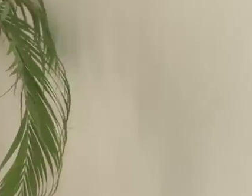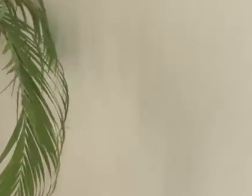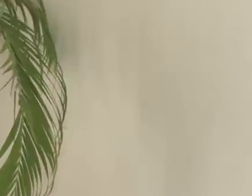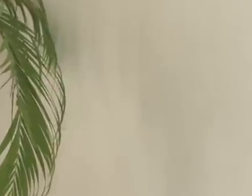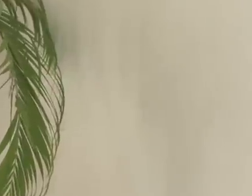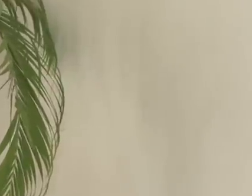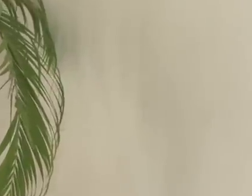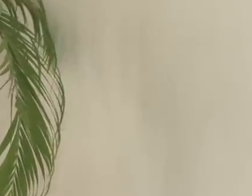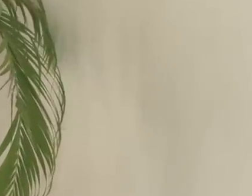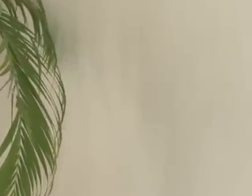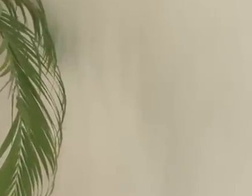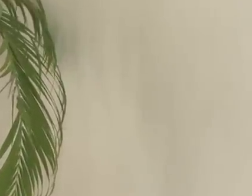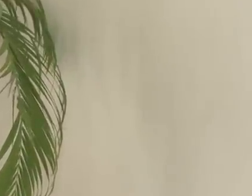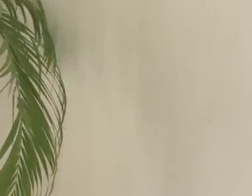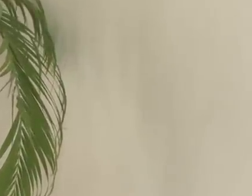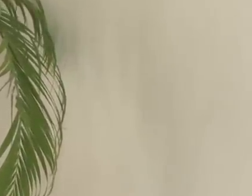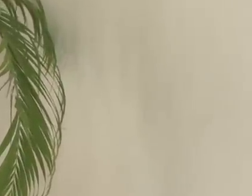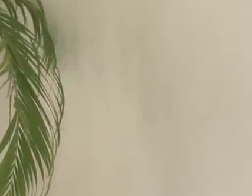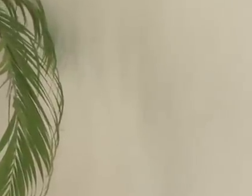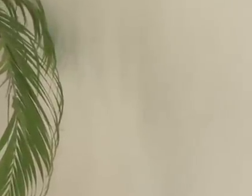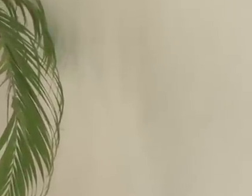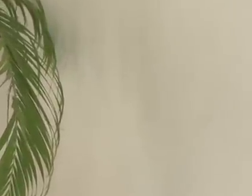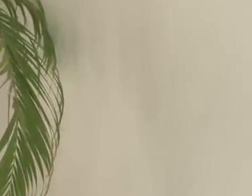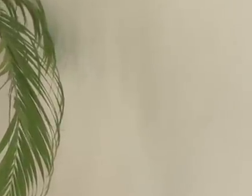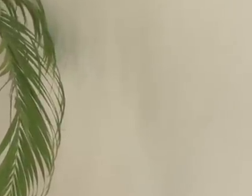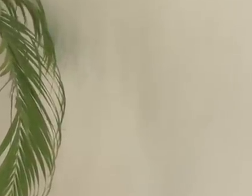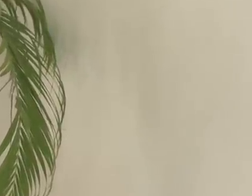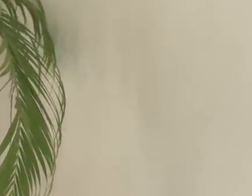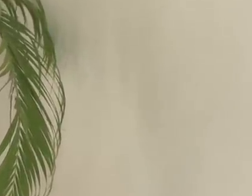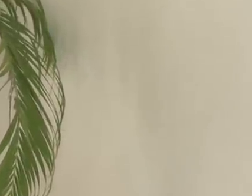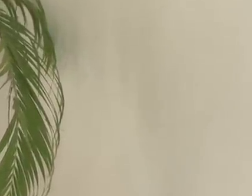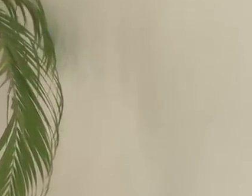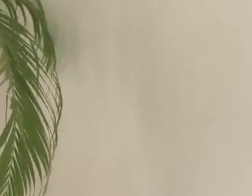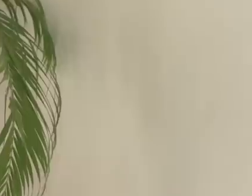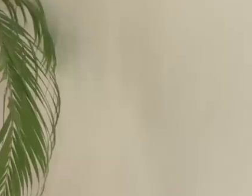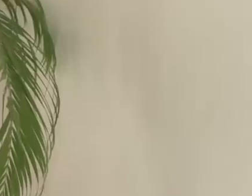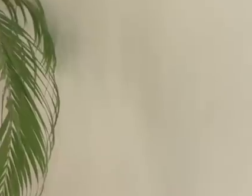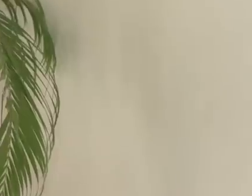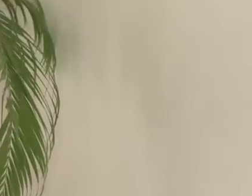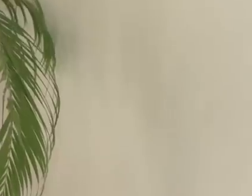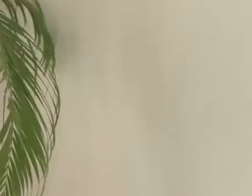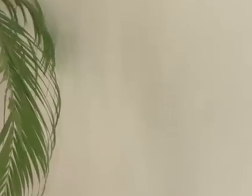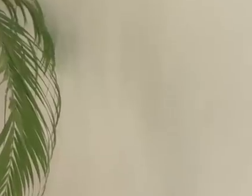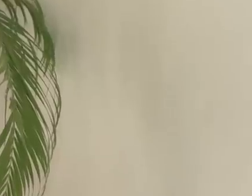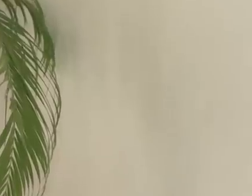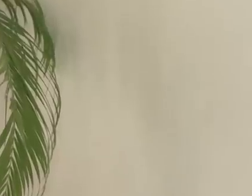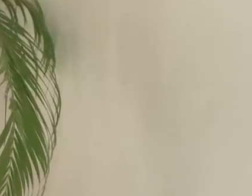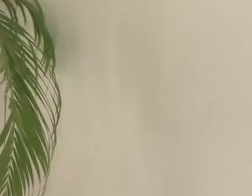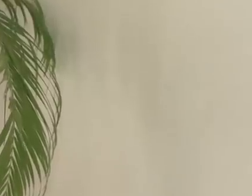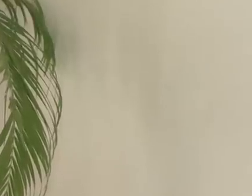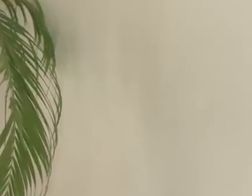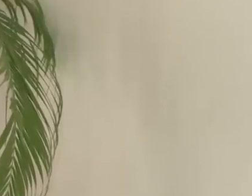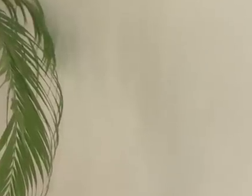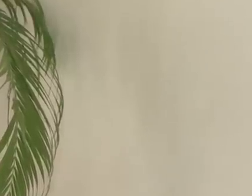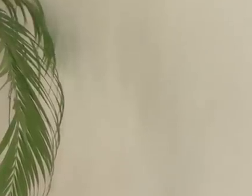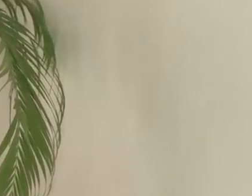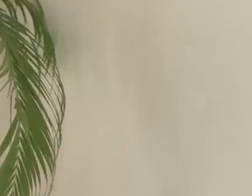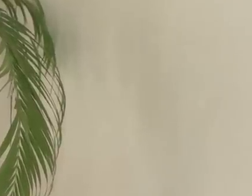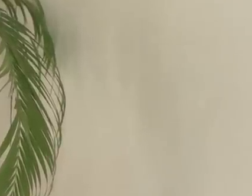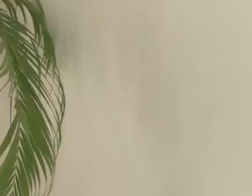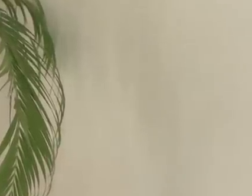mental health disorders. And the fact is that there are some very simple measures